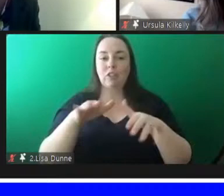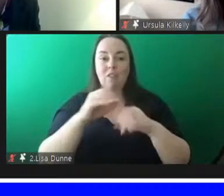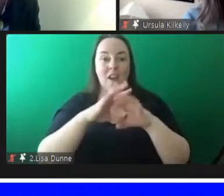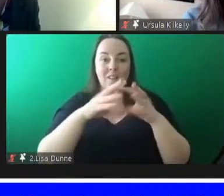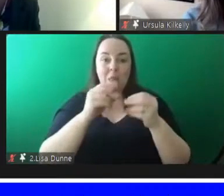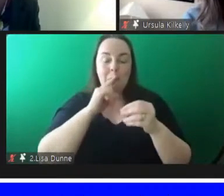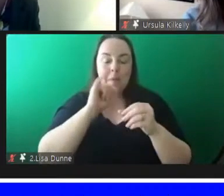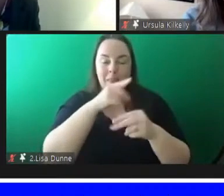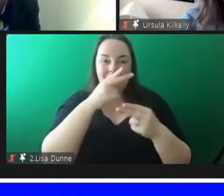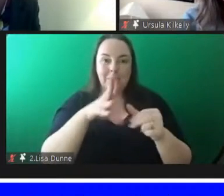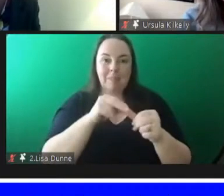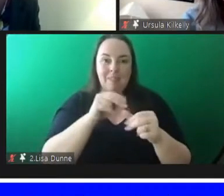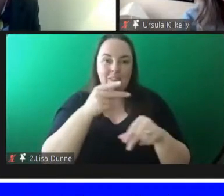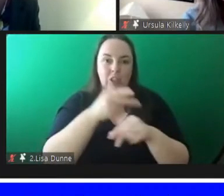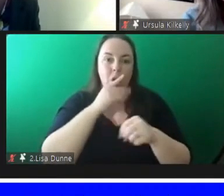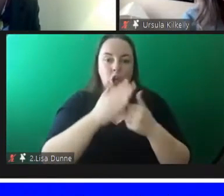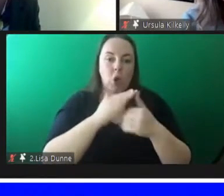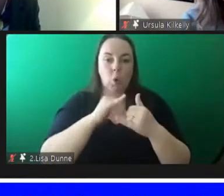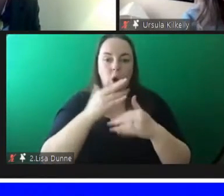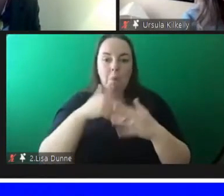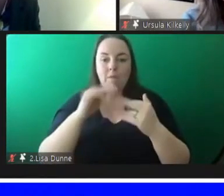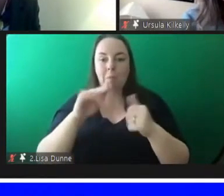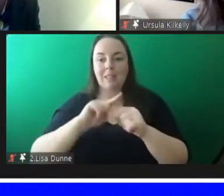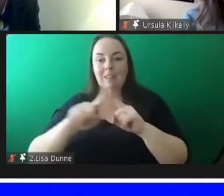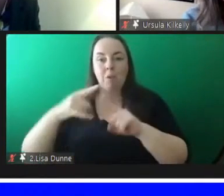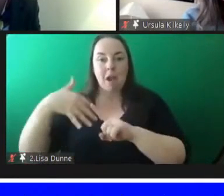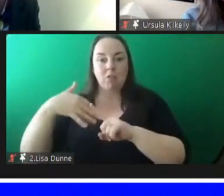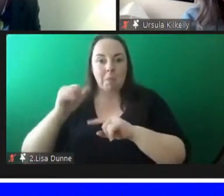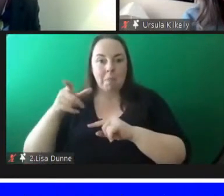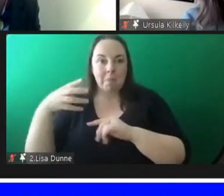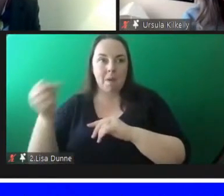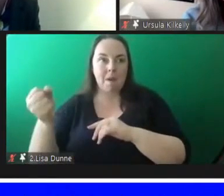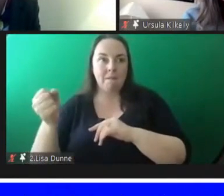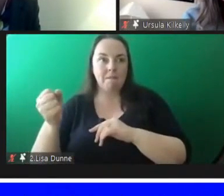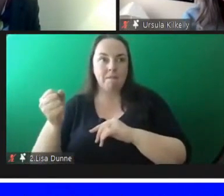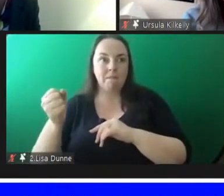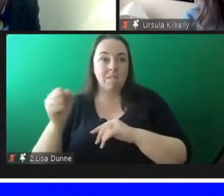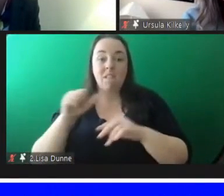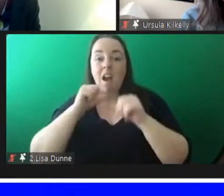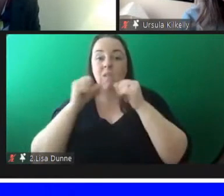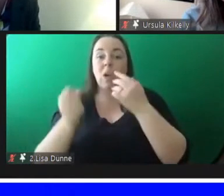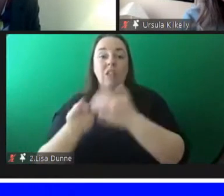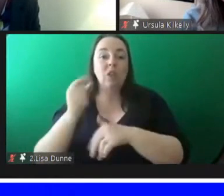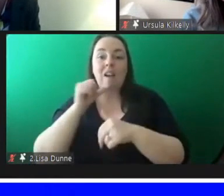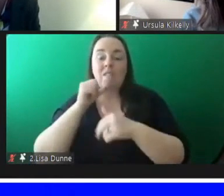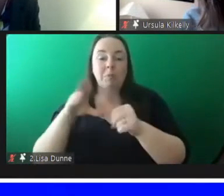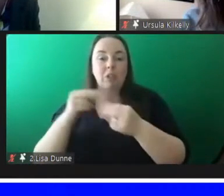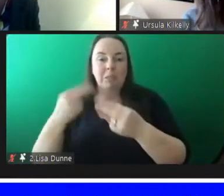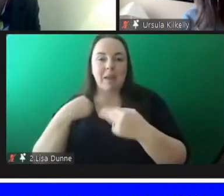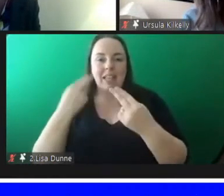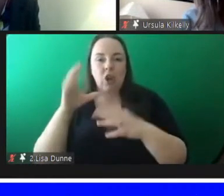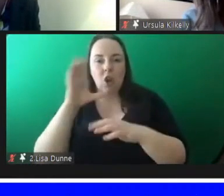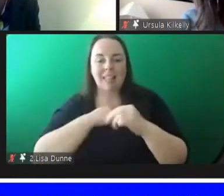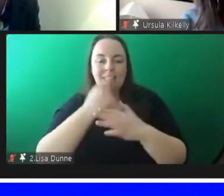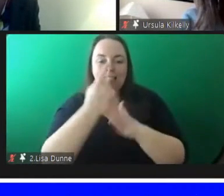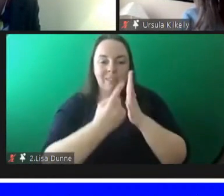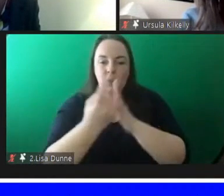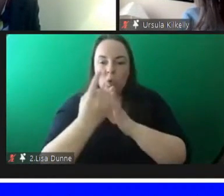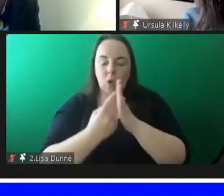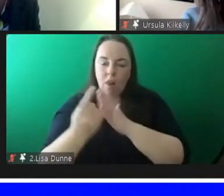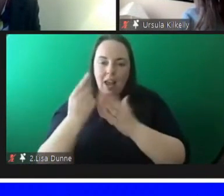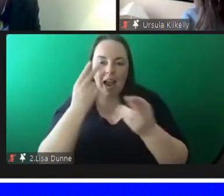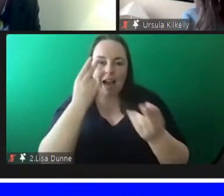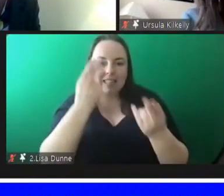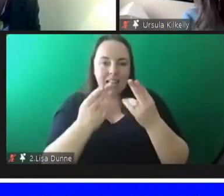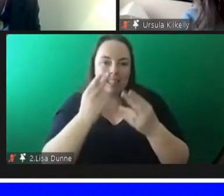intervention whereas the young person who's coming from another background could have no issues and no need so i think we've got to look at the individual and assess it and